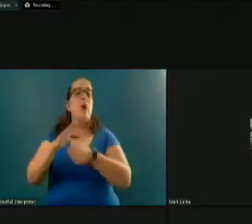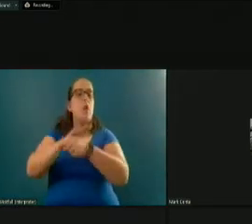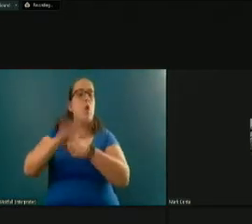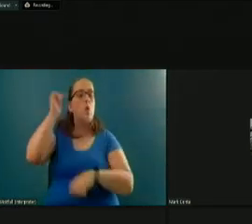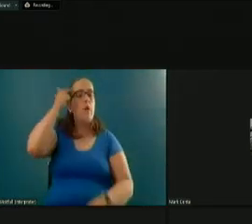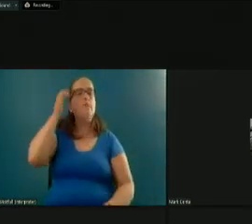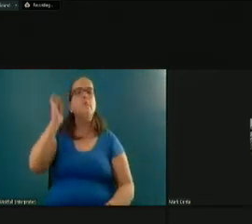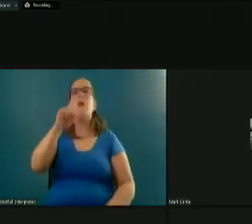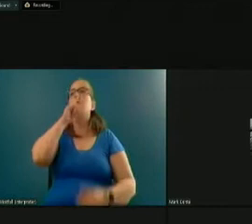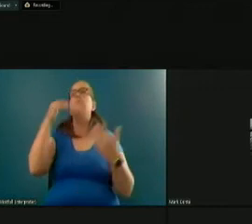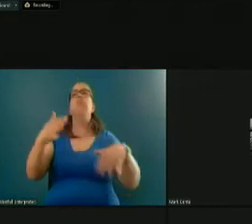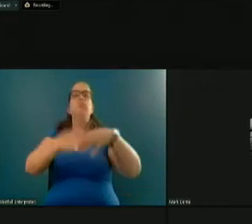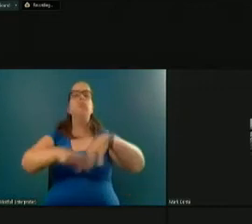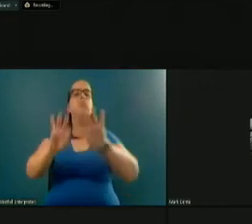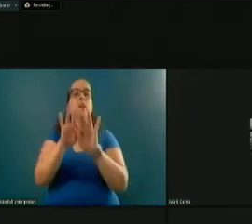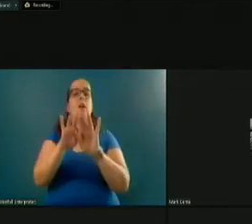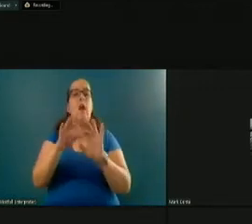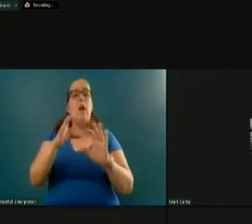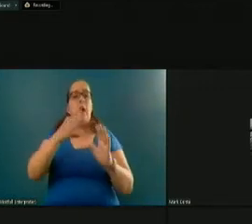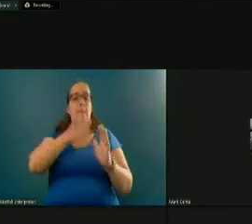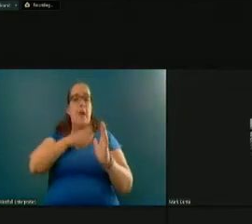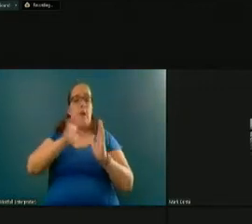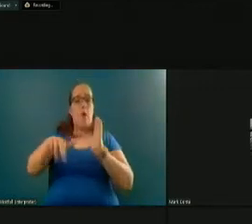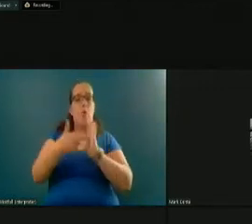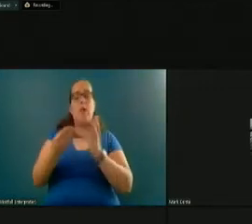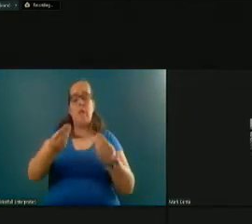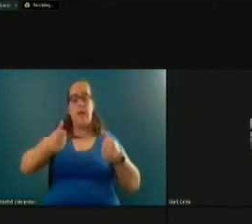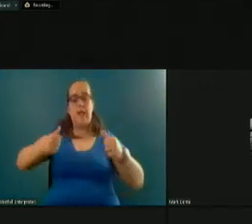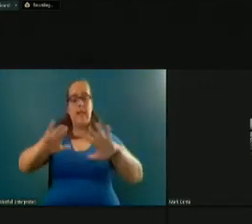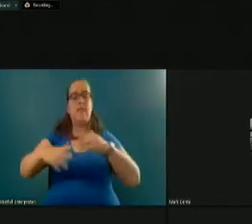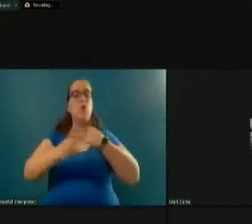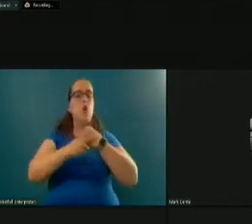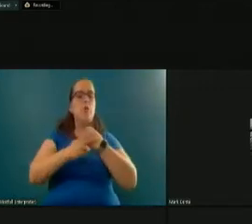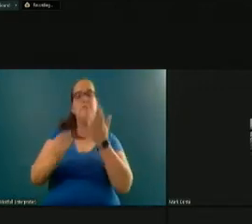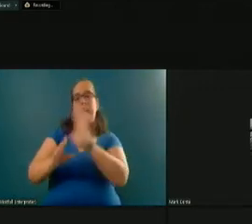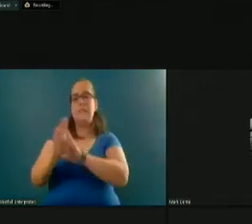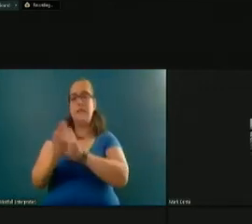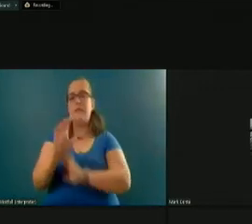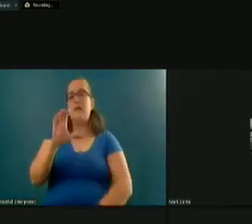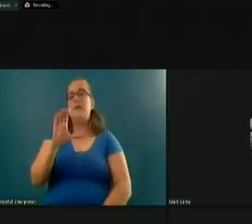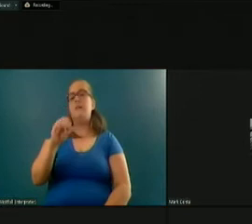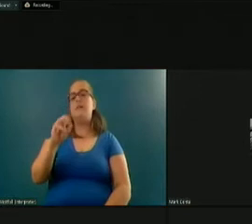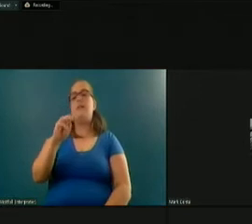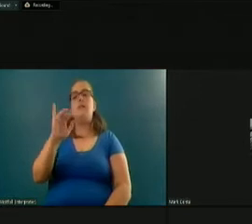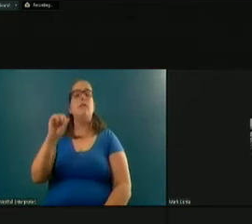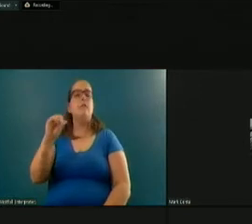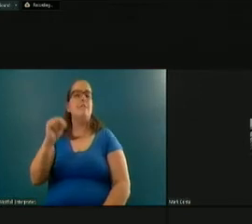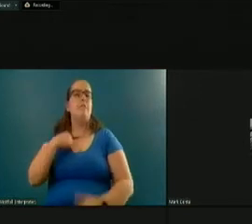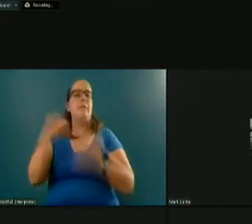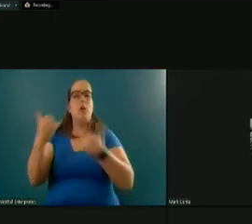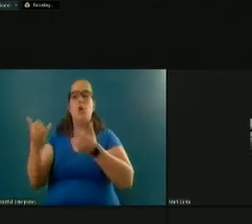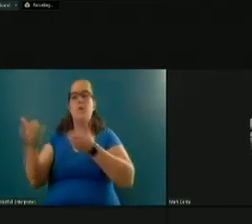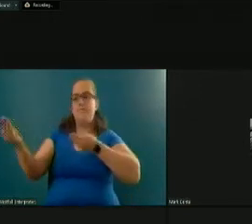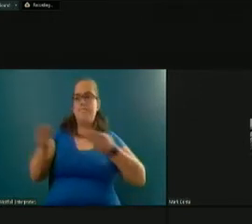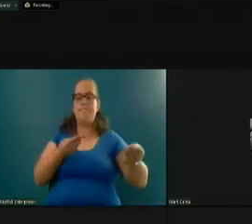That is so critical. In my role on the Land Conservation and Development Commission, I'm currently serving as a liaison to a committee